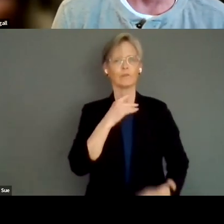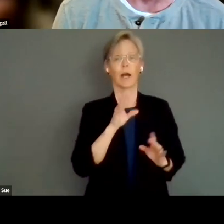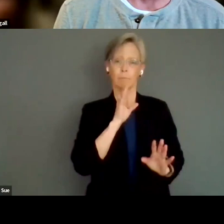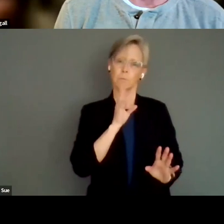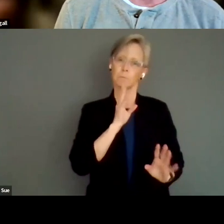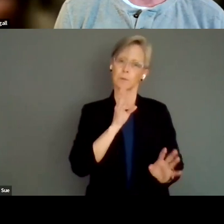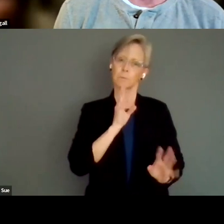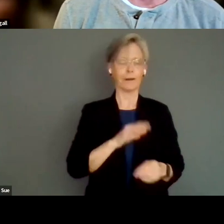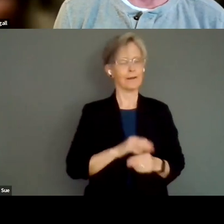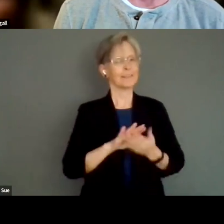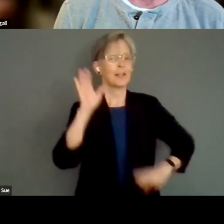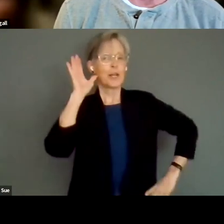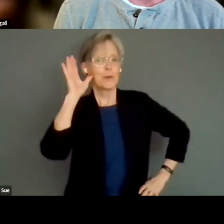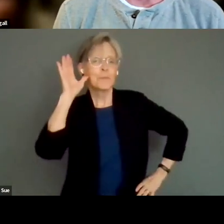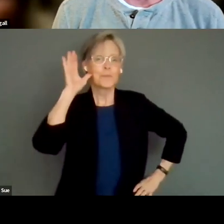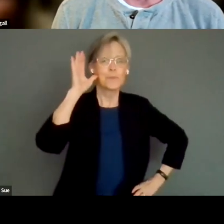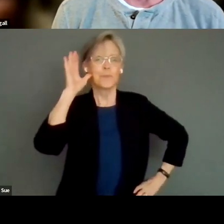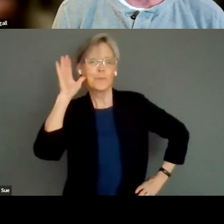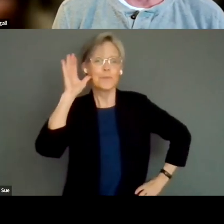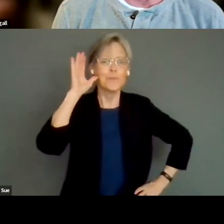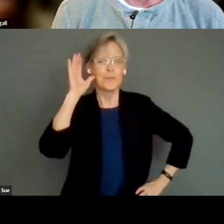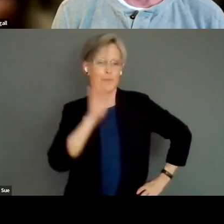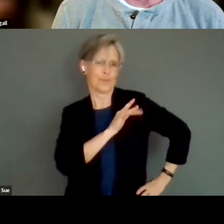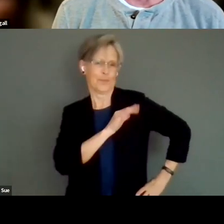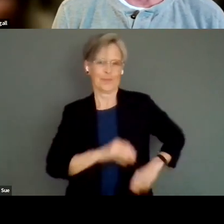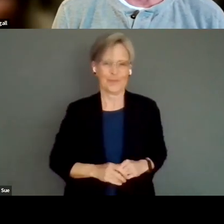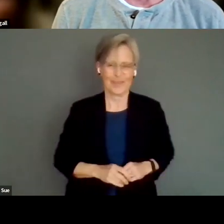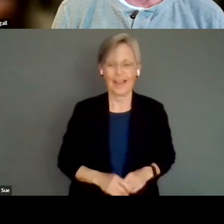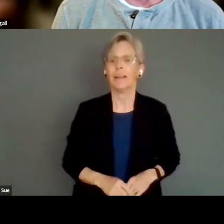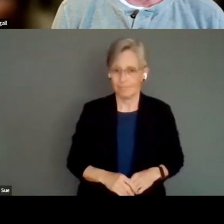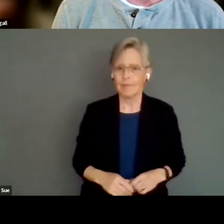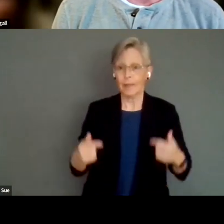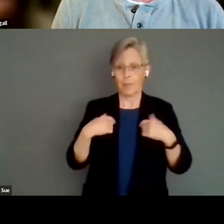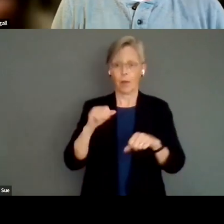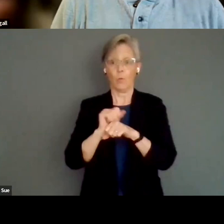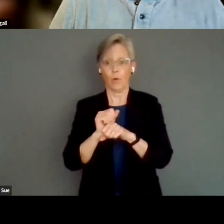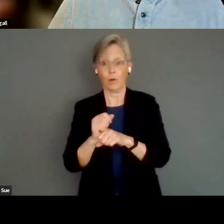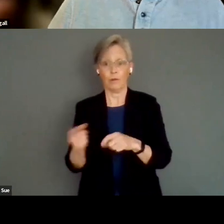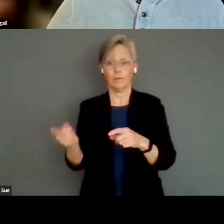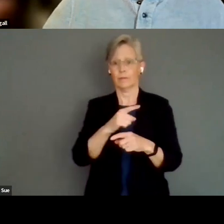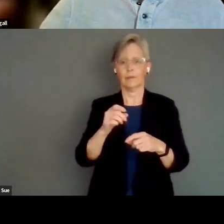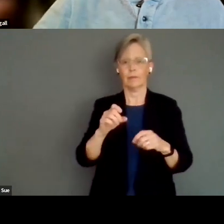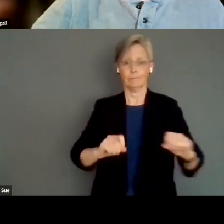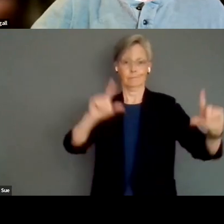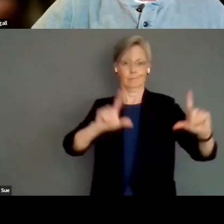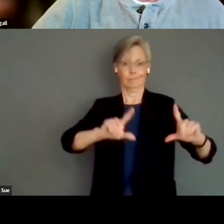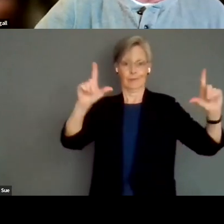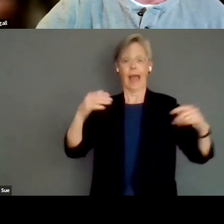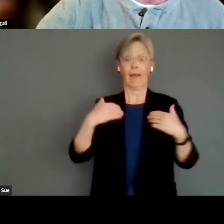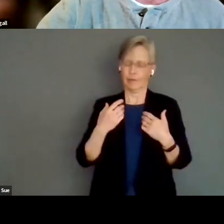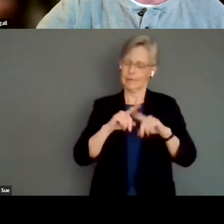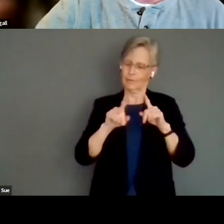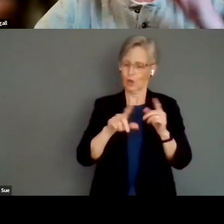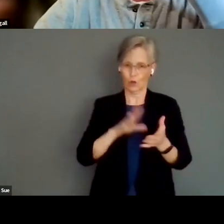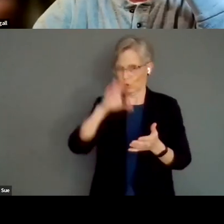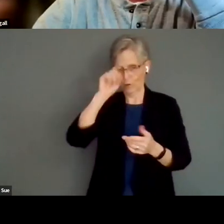It was nice to listen to that. Okay, I am actually going to work off of screen sharing, because I have multiple learning disabilities and